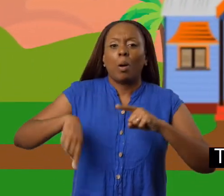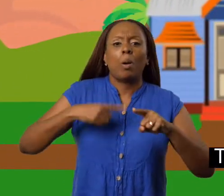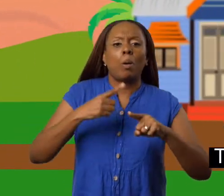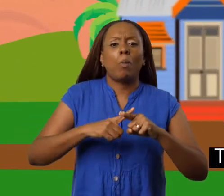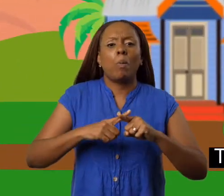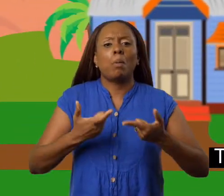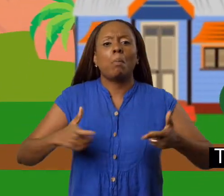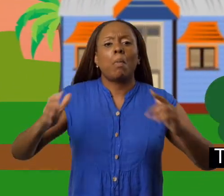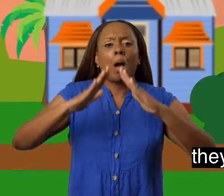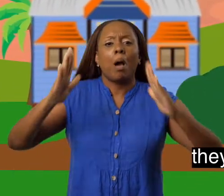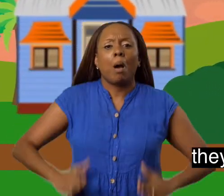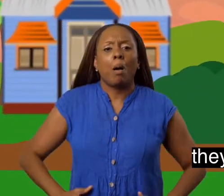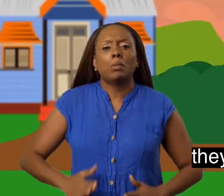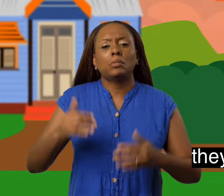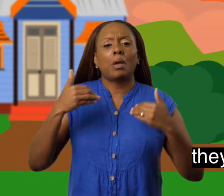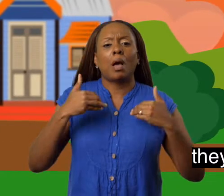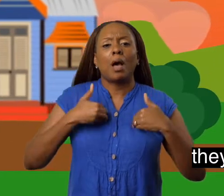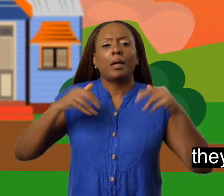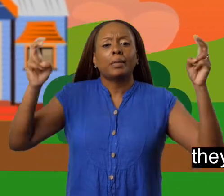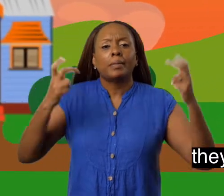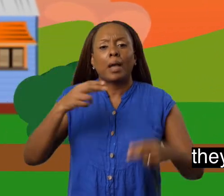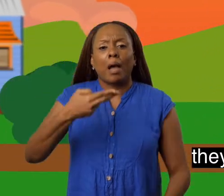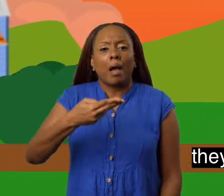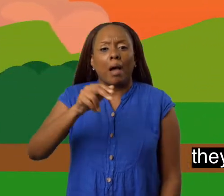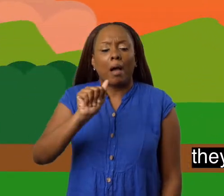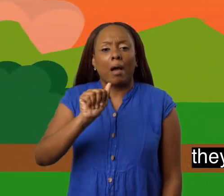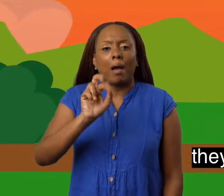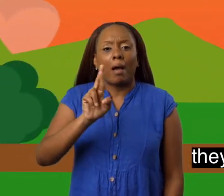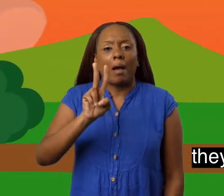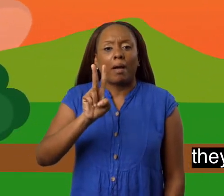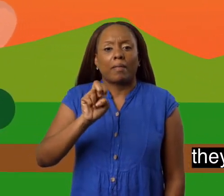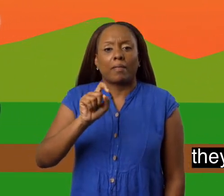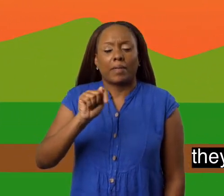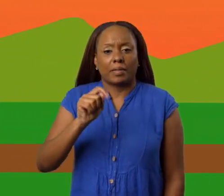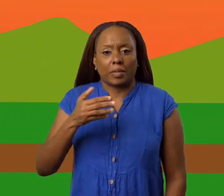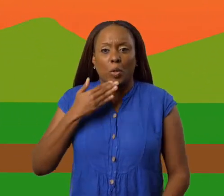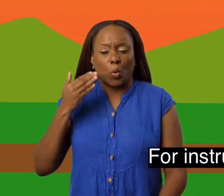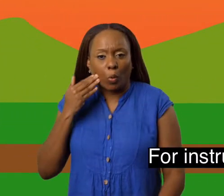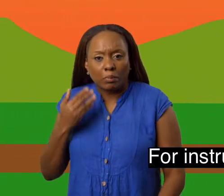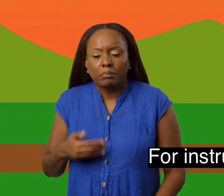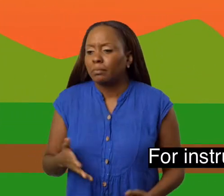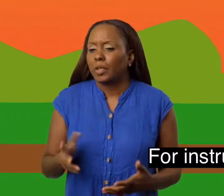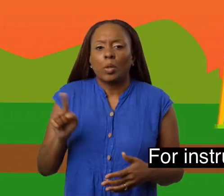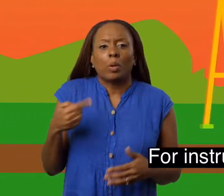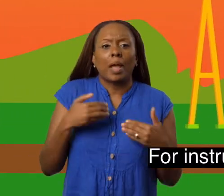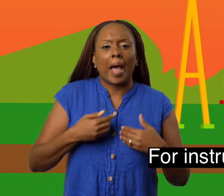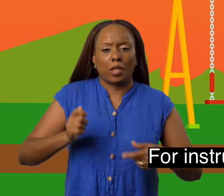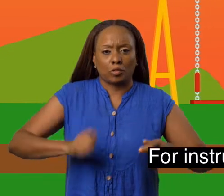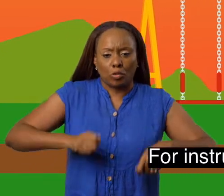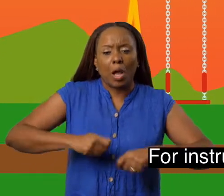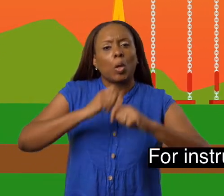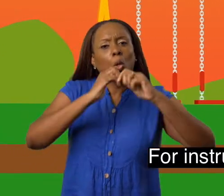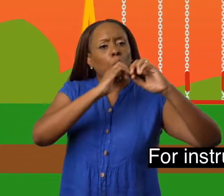plantations had a celebration they called Harvest Home every year after crop time. For instruments, they